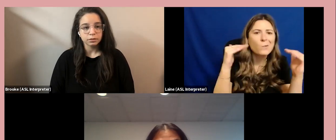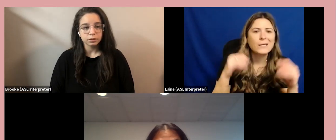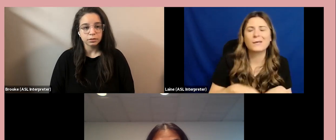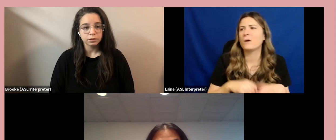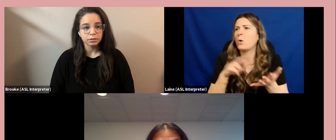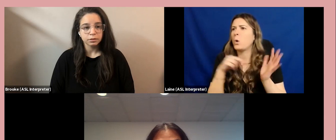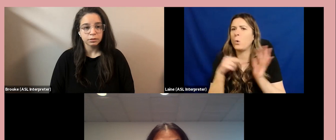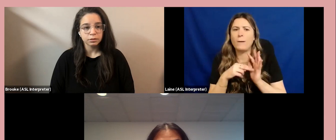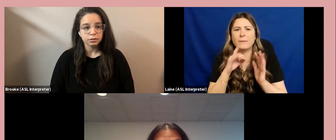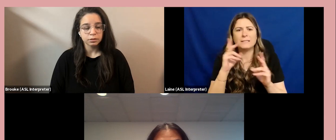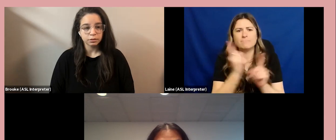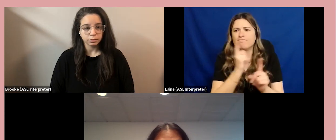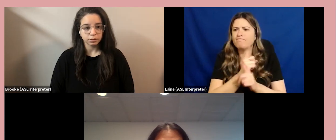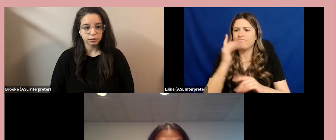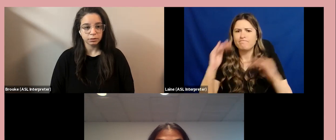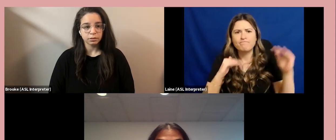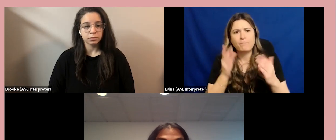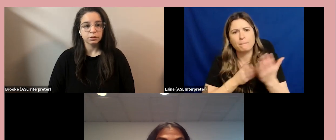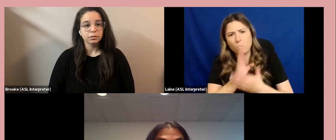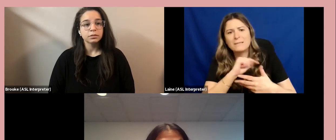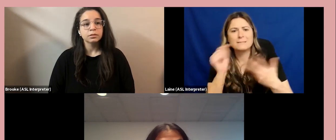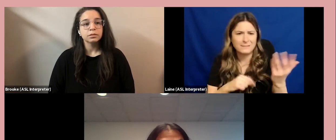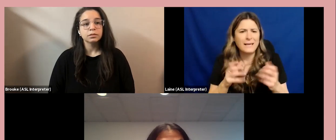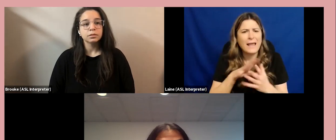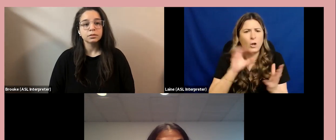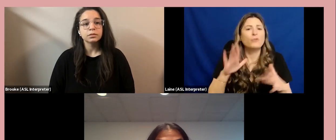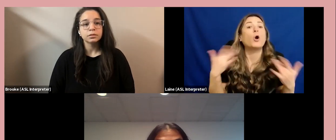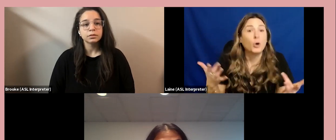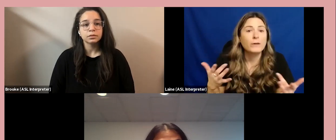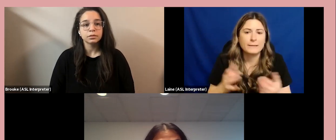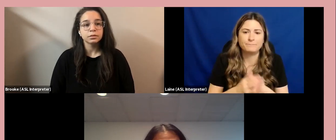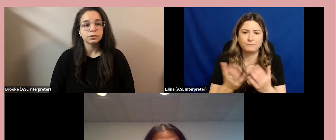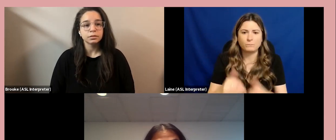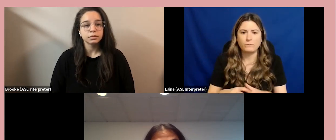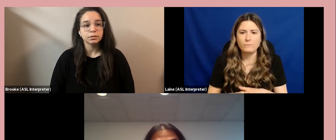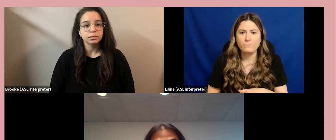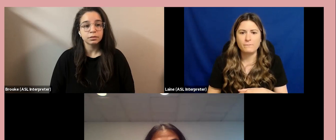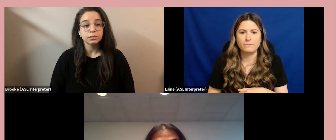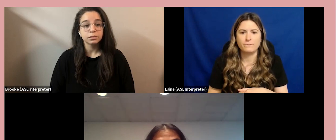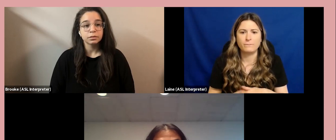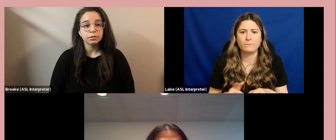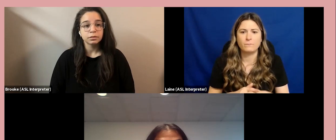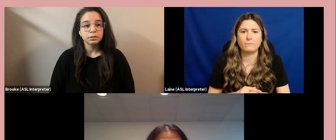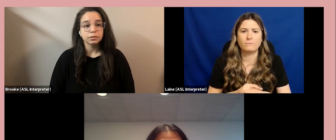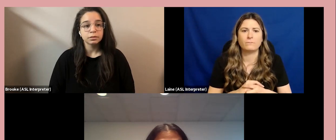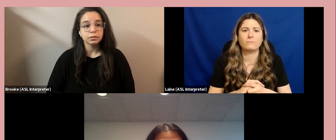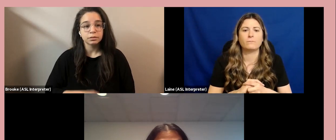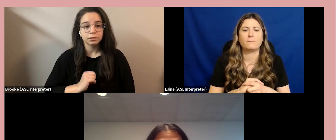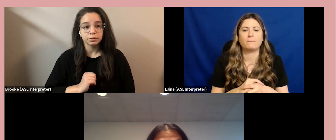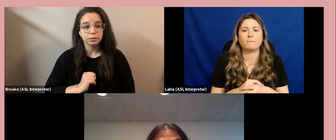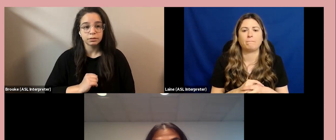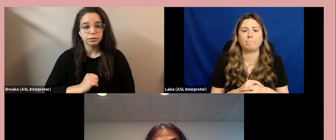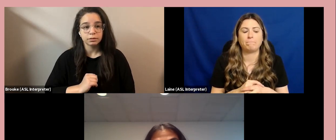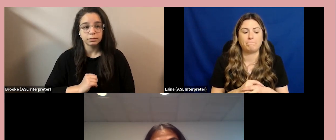and other important courses government is also working to address systemic racism um it is one of our most important